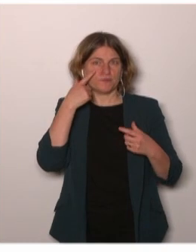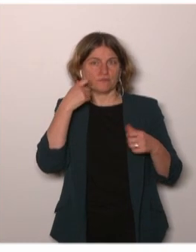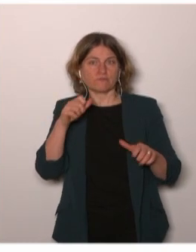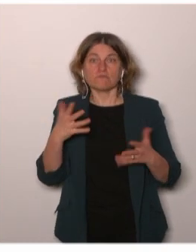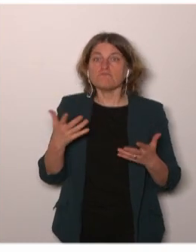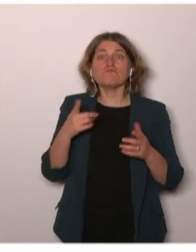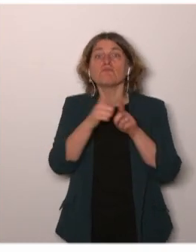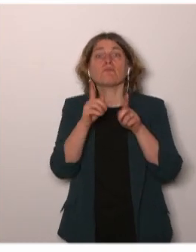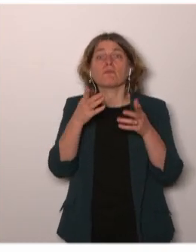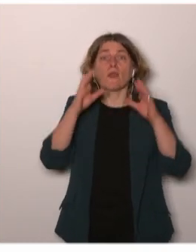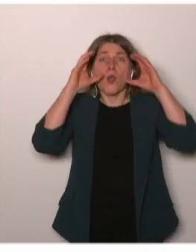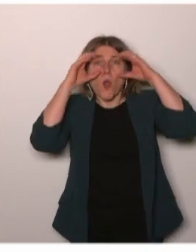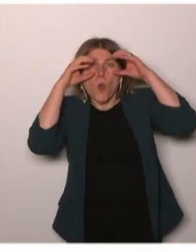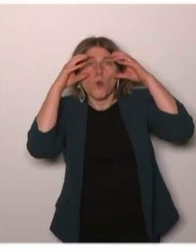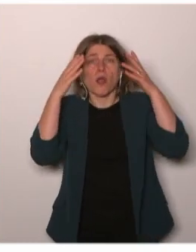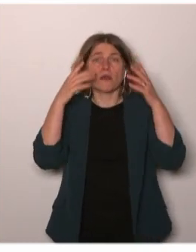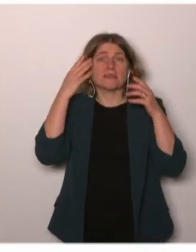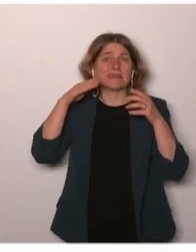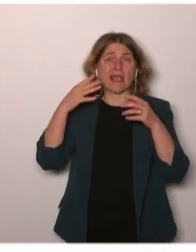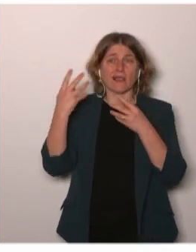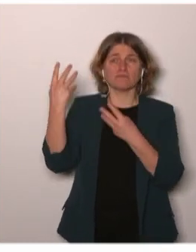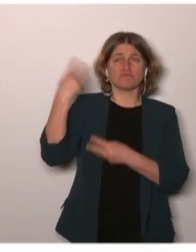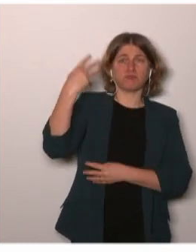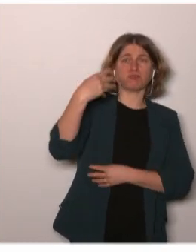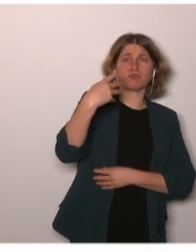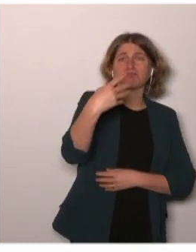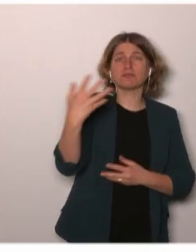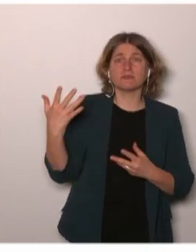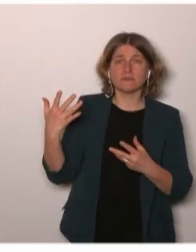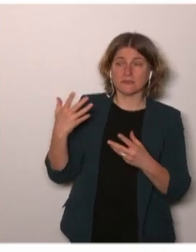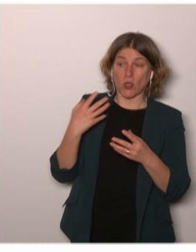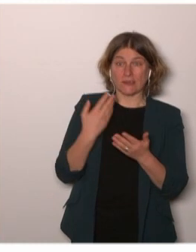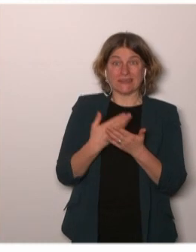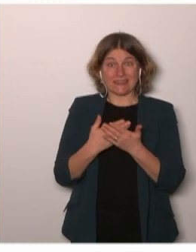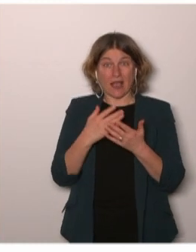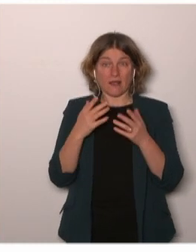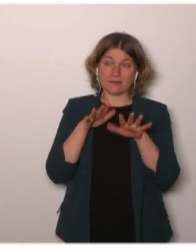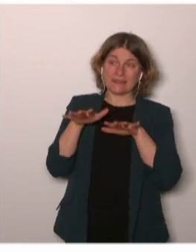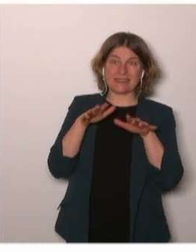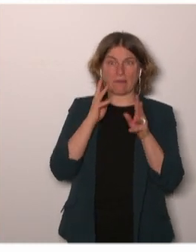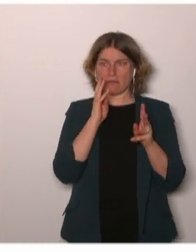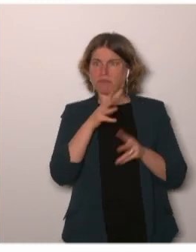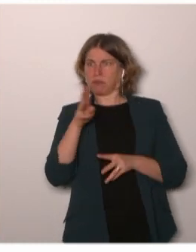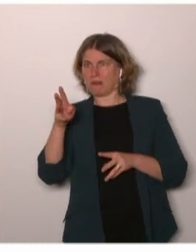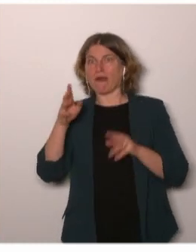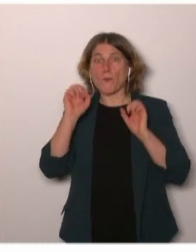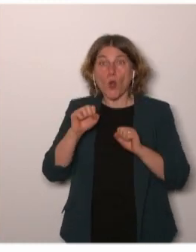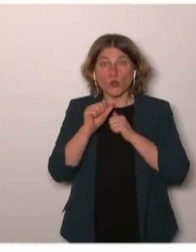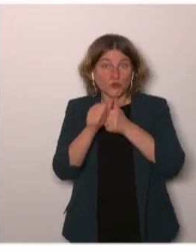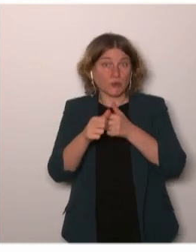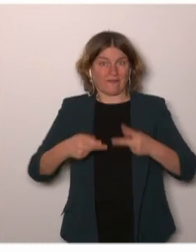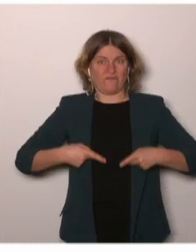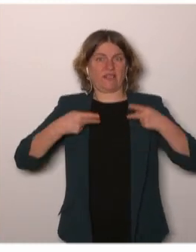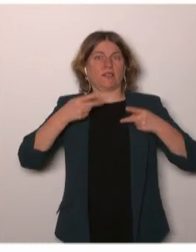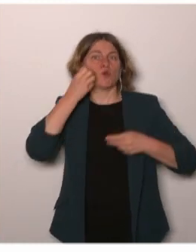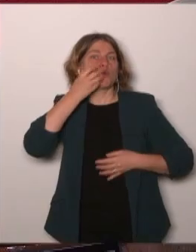and we don't even know so randomizing in real life bringing robustness to the healthcare system and to the patient I believe is something